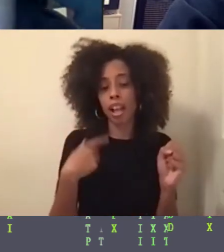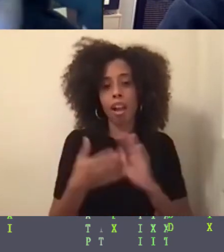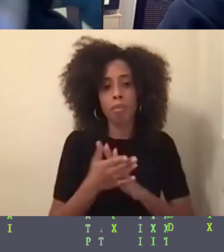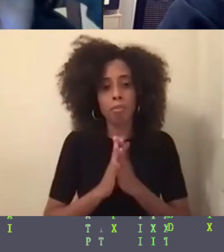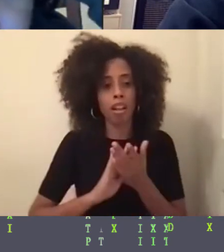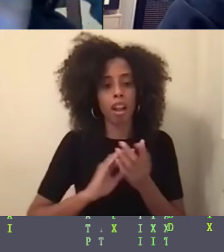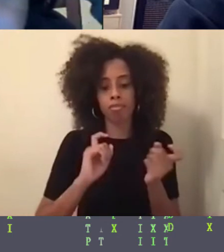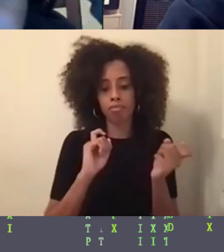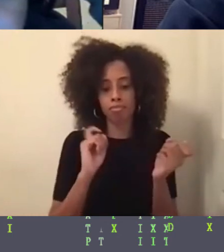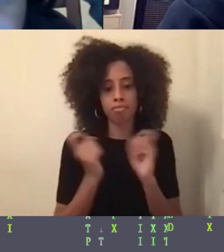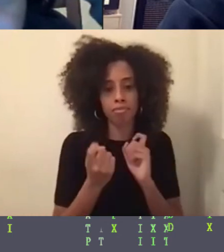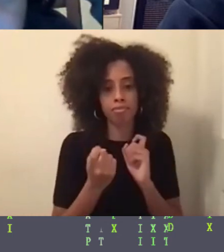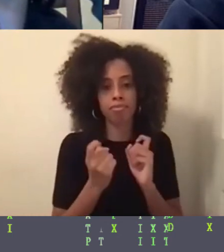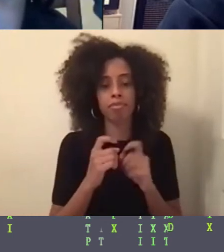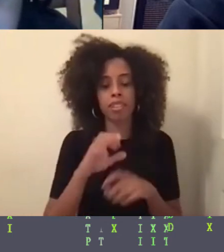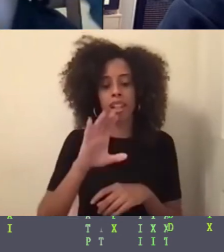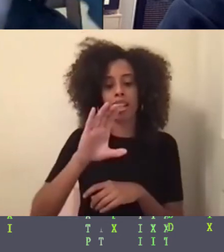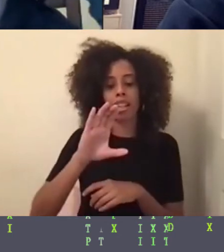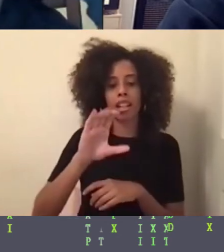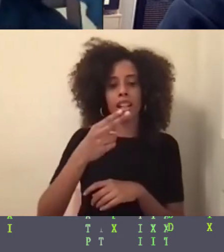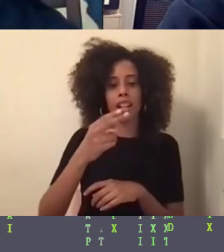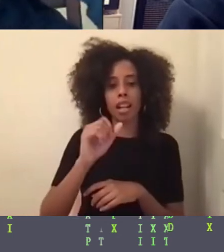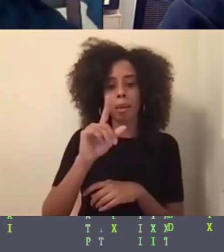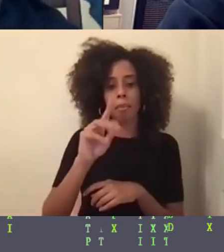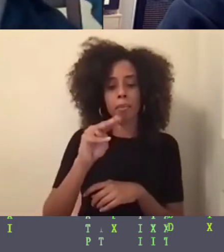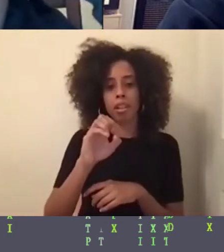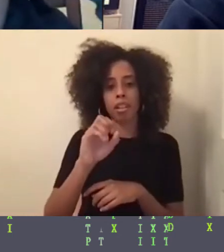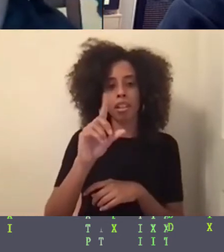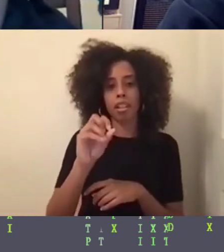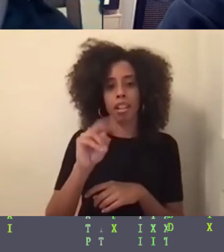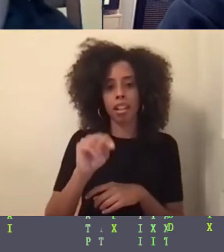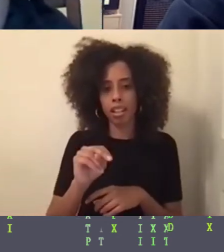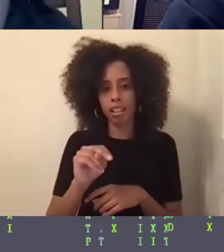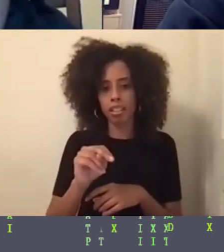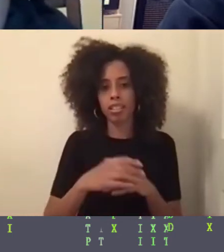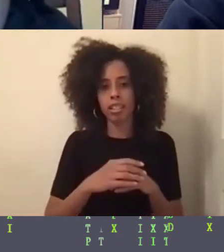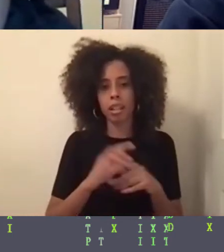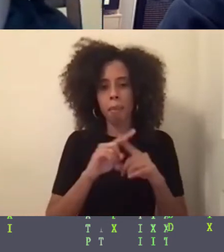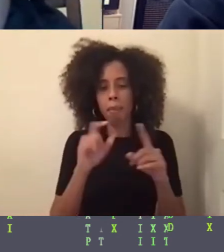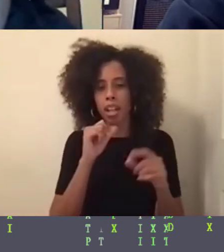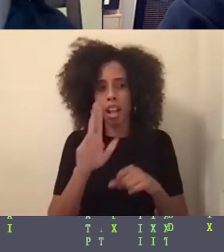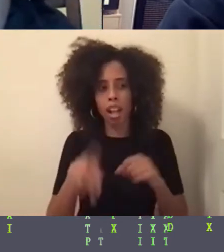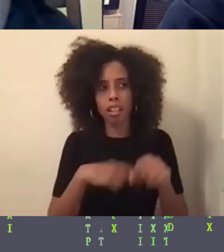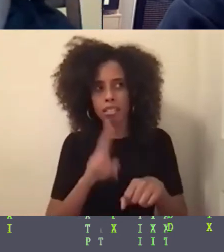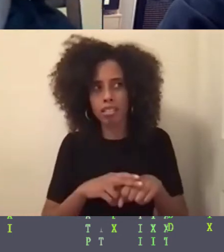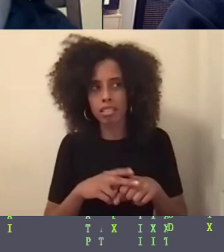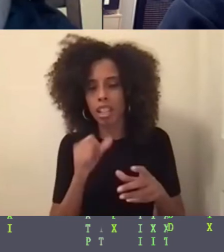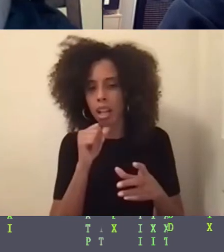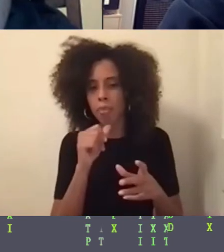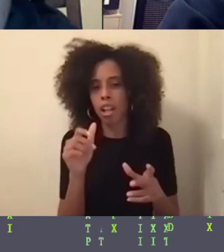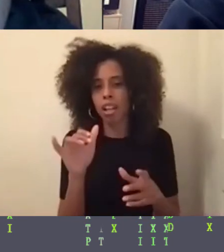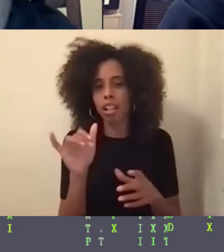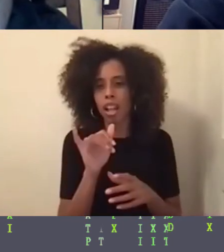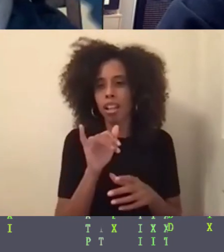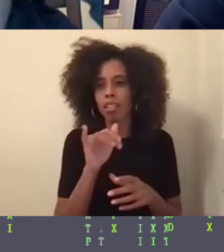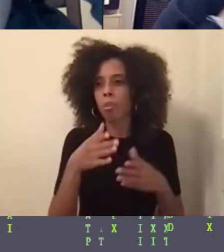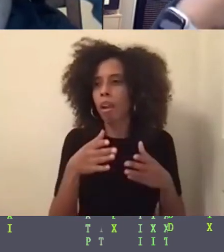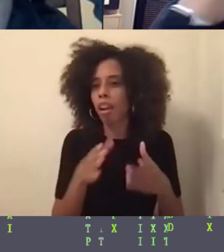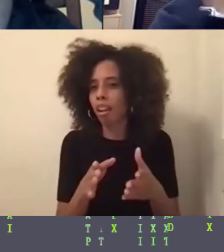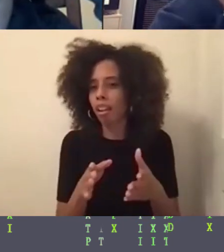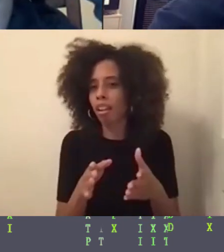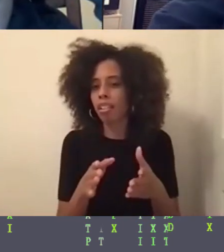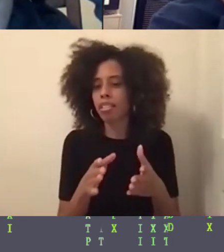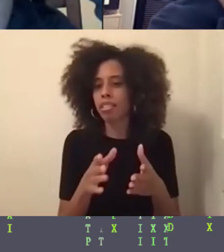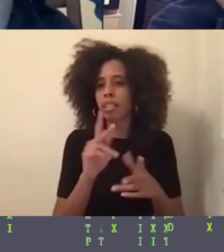I don't really become a chameleon. And what that's done is caused a lot of folks to actually be uncomfortable with my